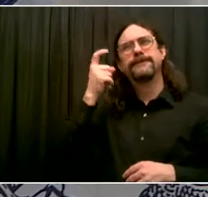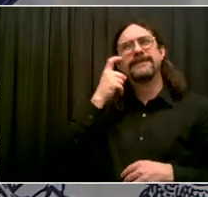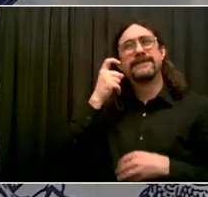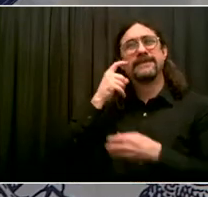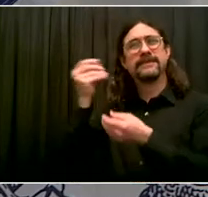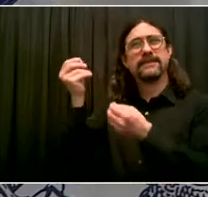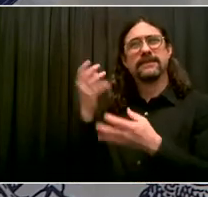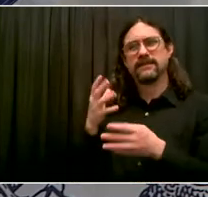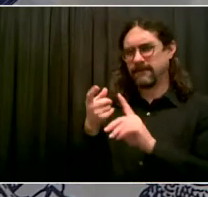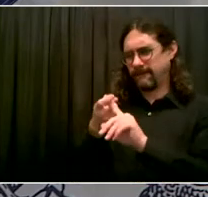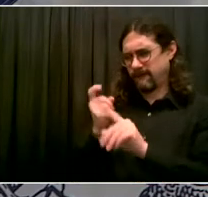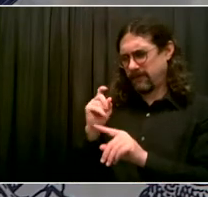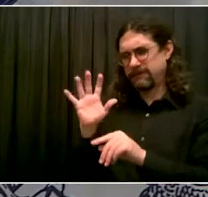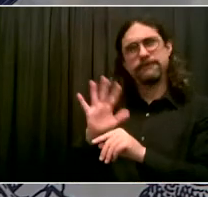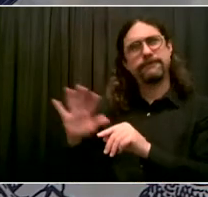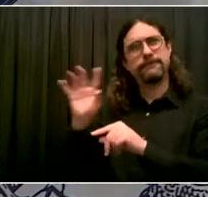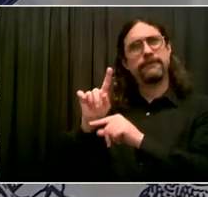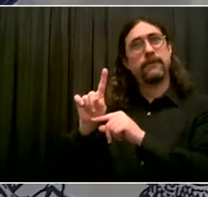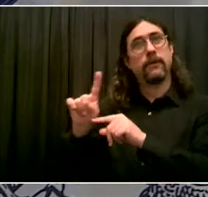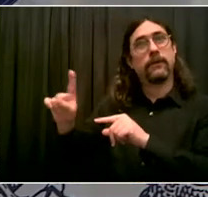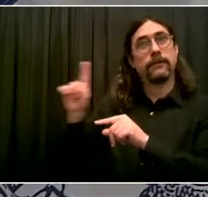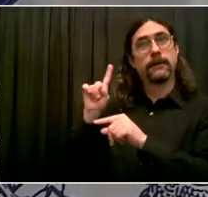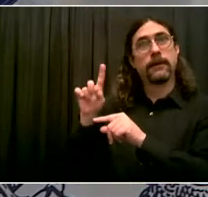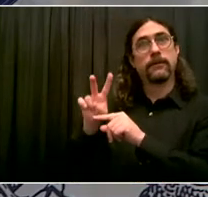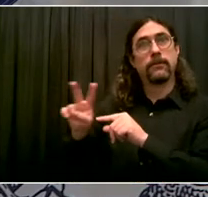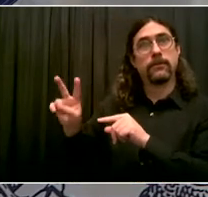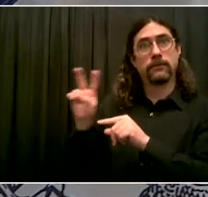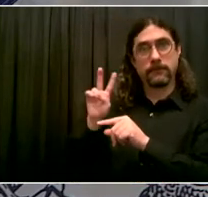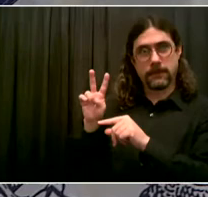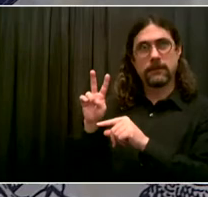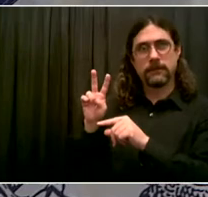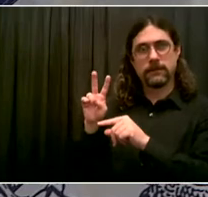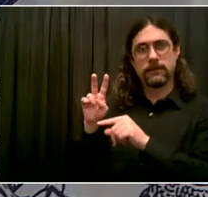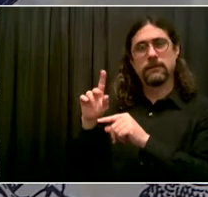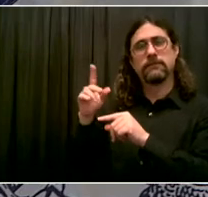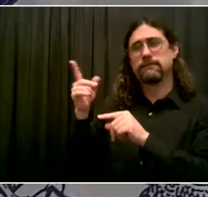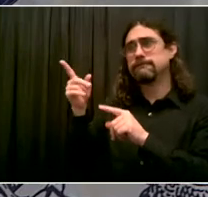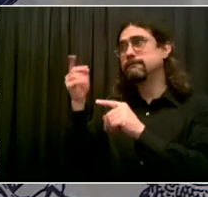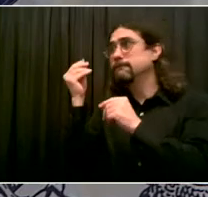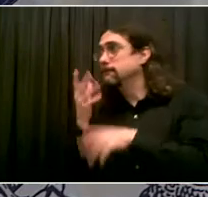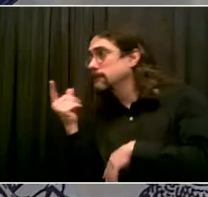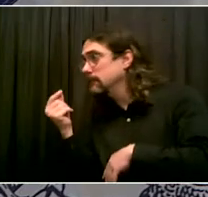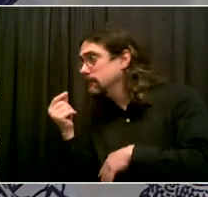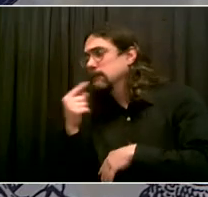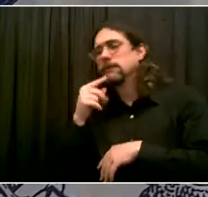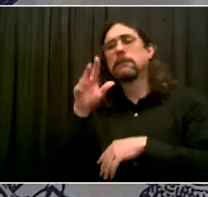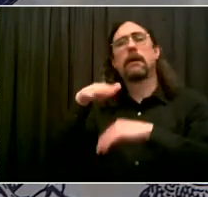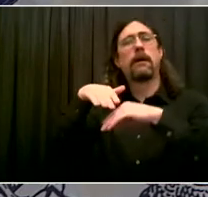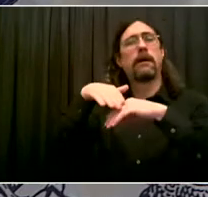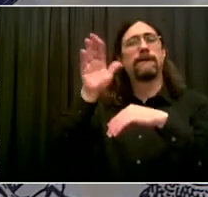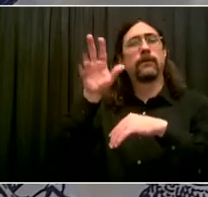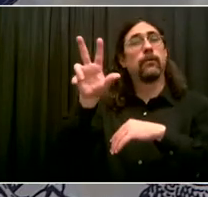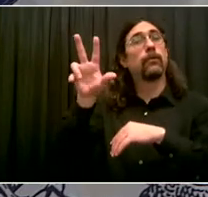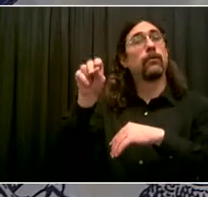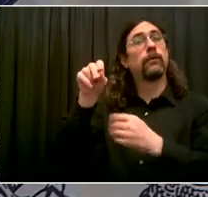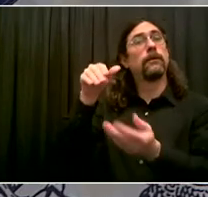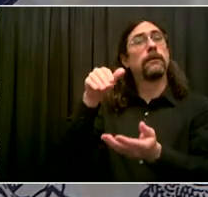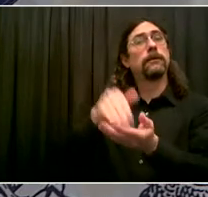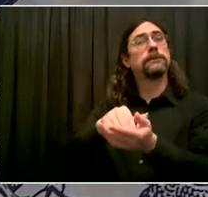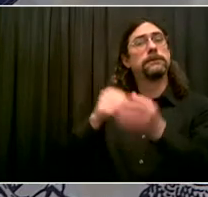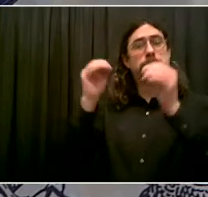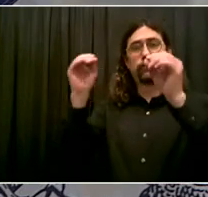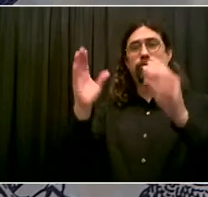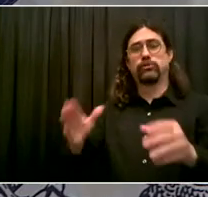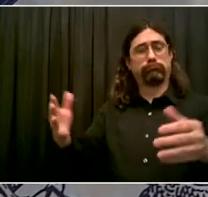members of U of T and CSA pedagogues. But that number we all agree is low,